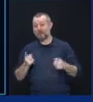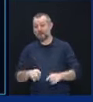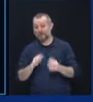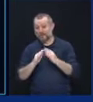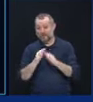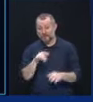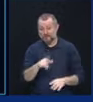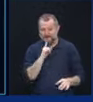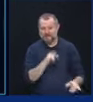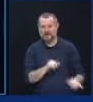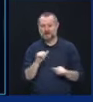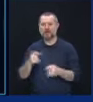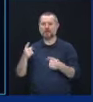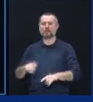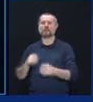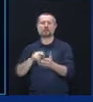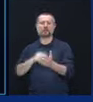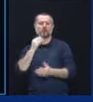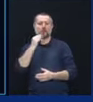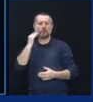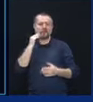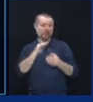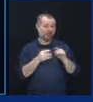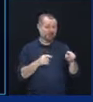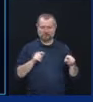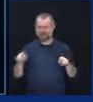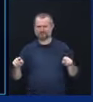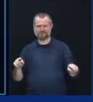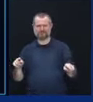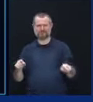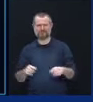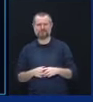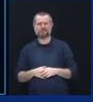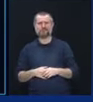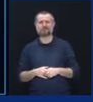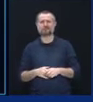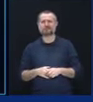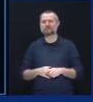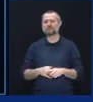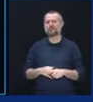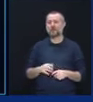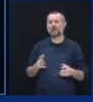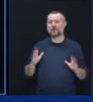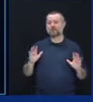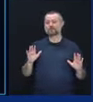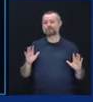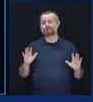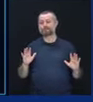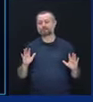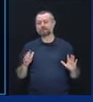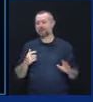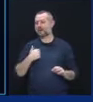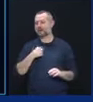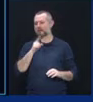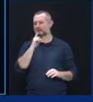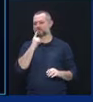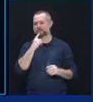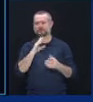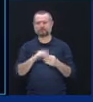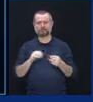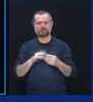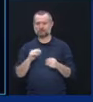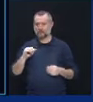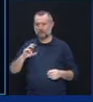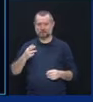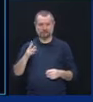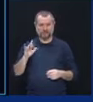homes. So what if we hadn't done March 25th? Hospital beds that